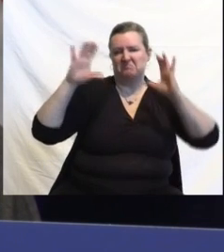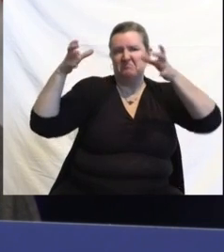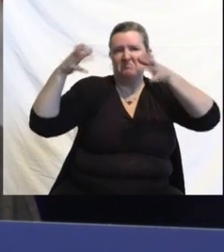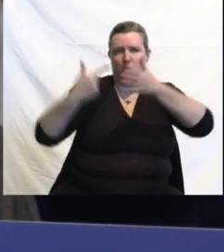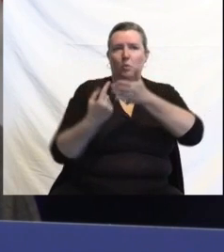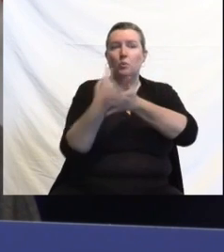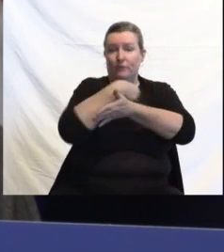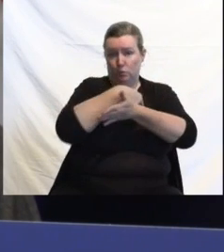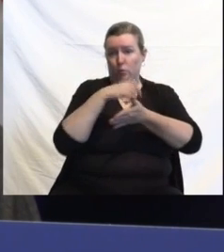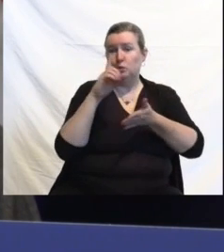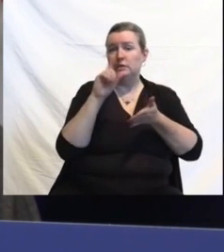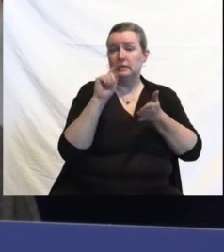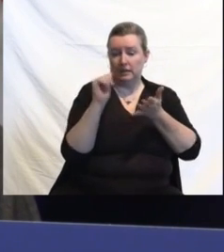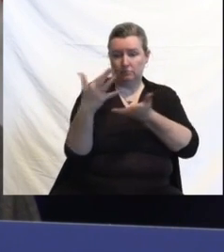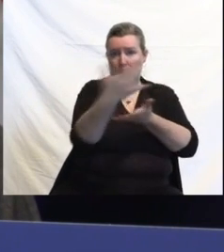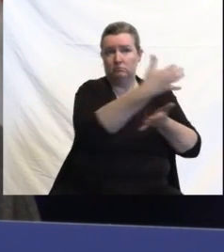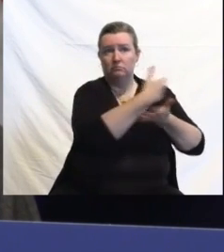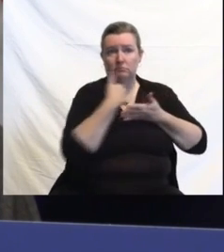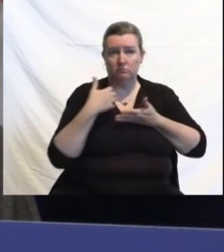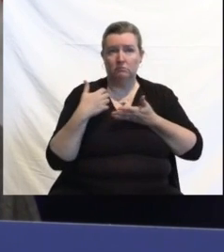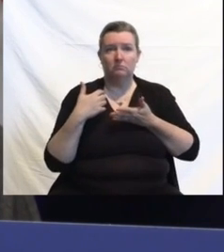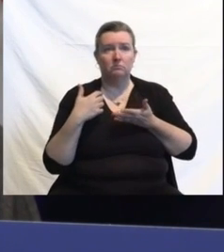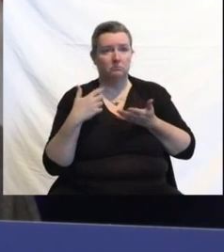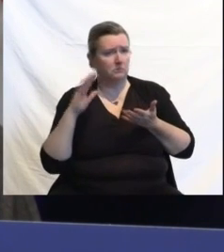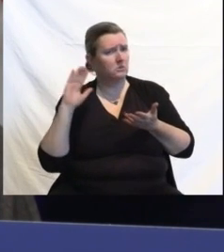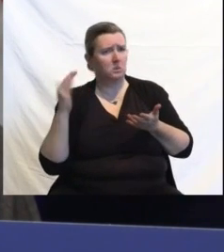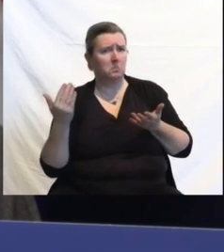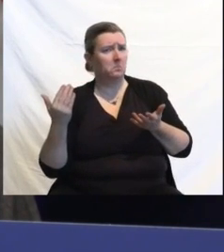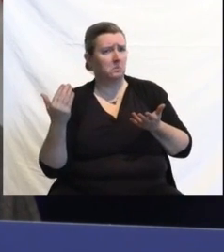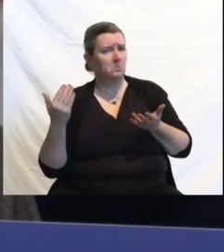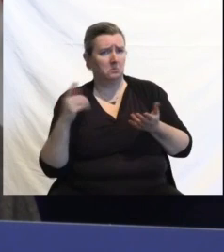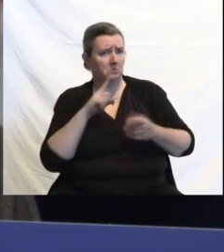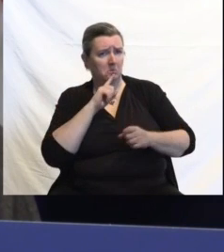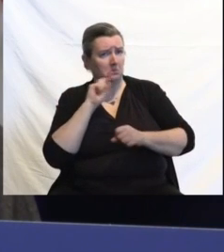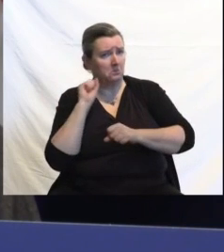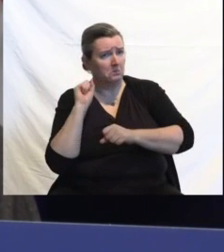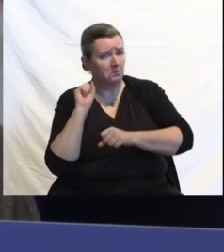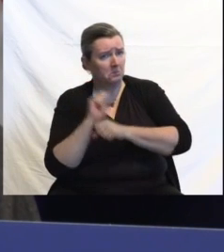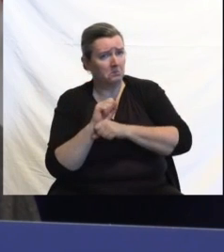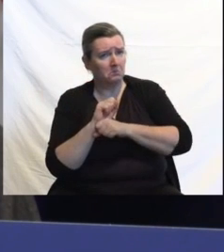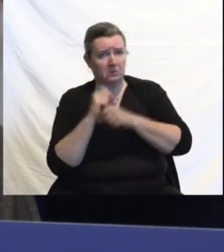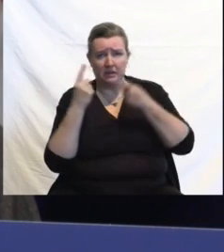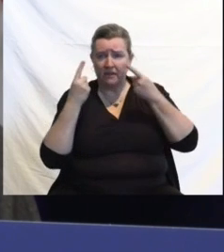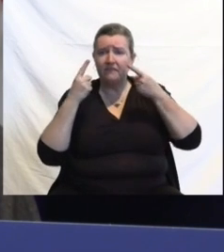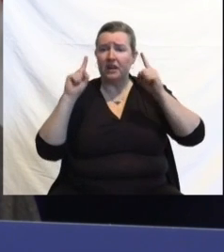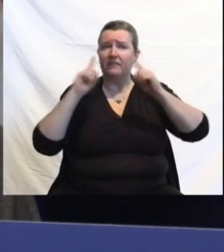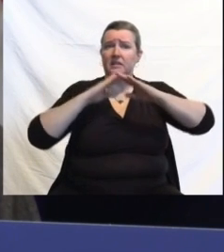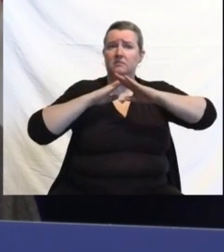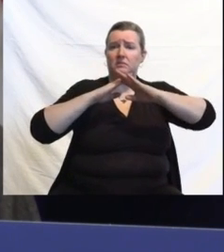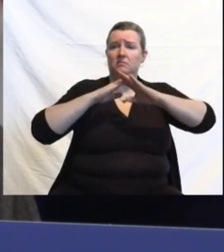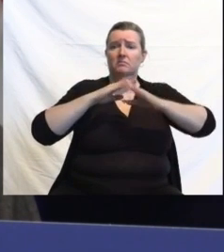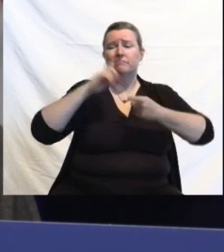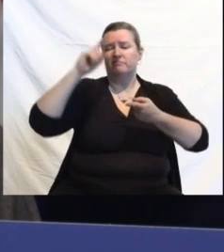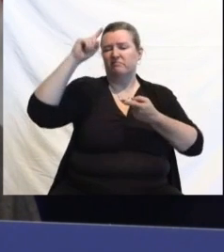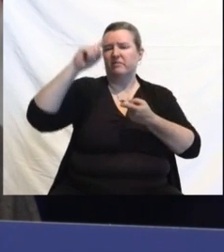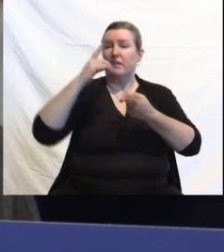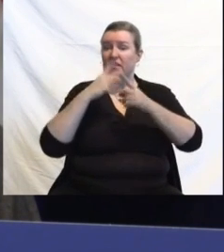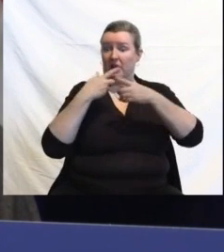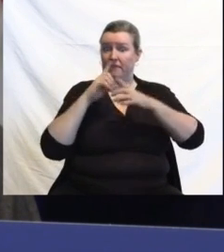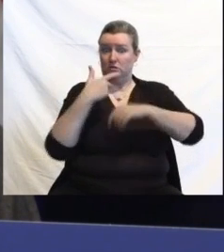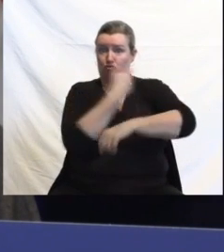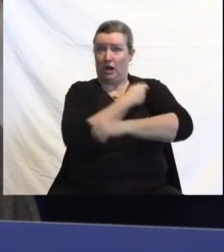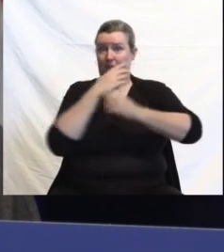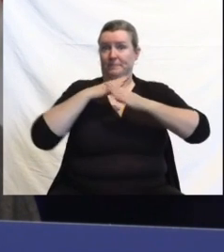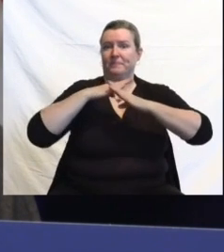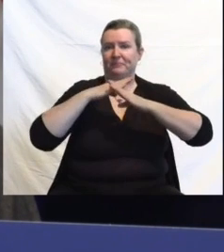that there has been demonstrated waning of effectiveness, particularly